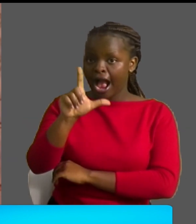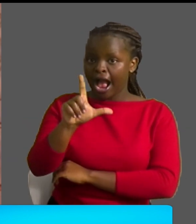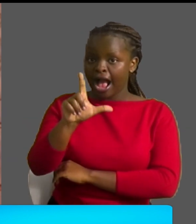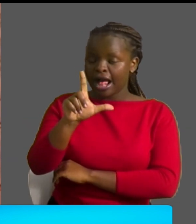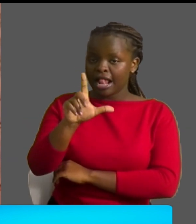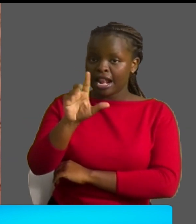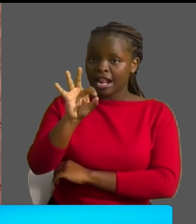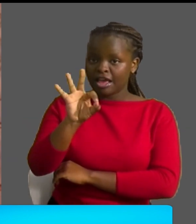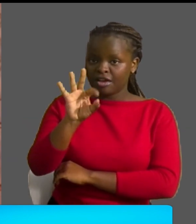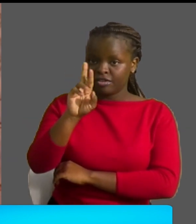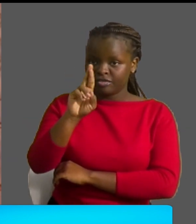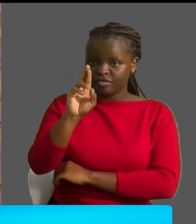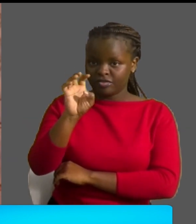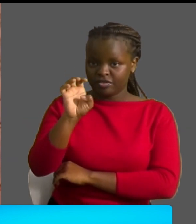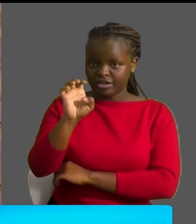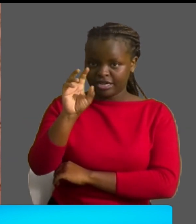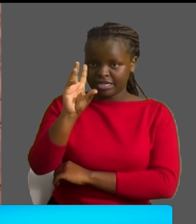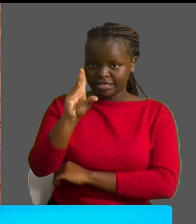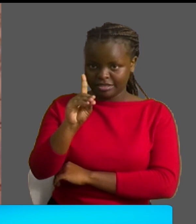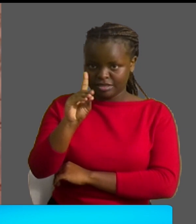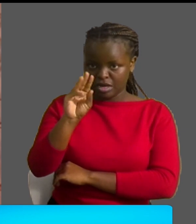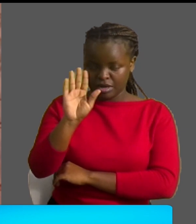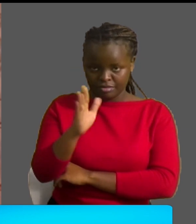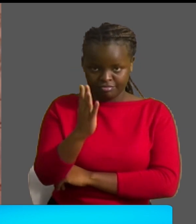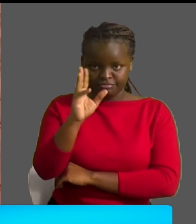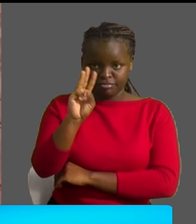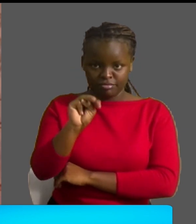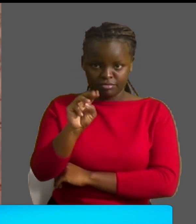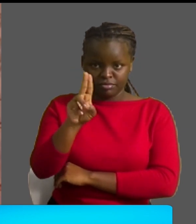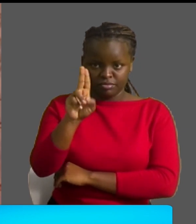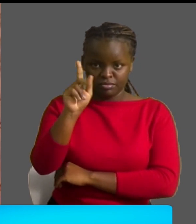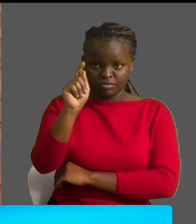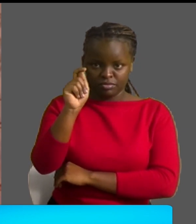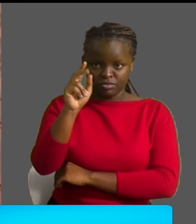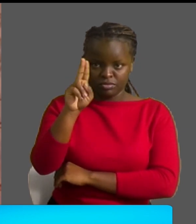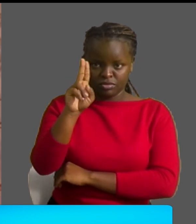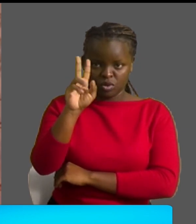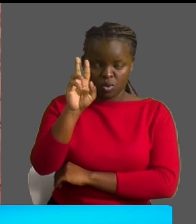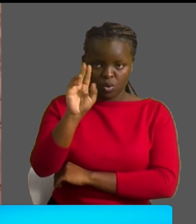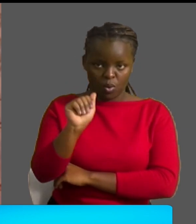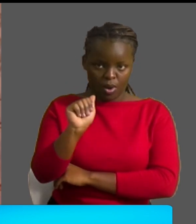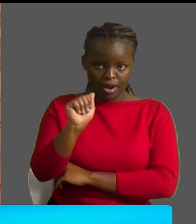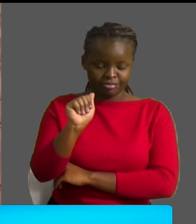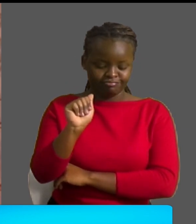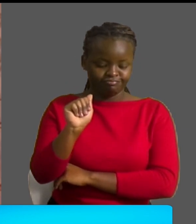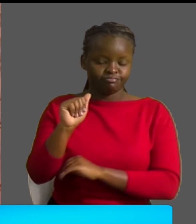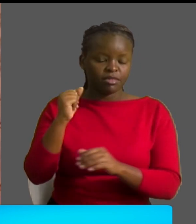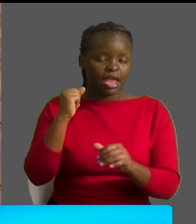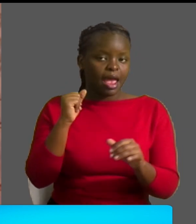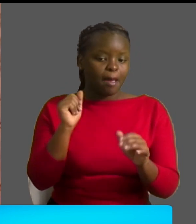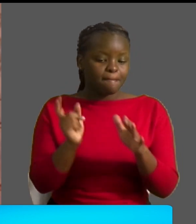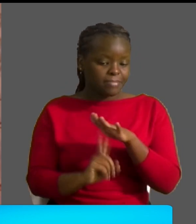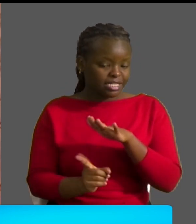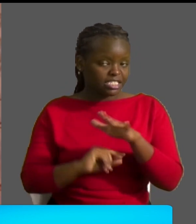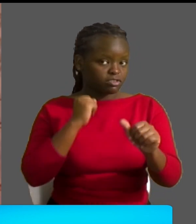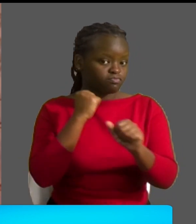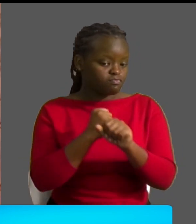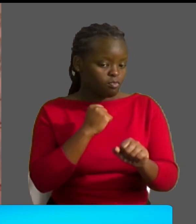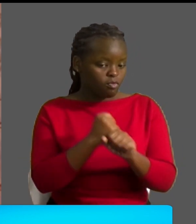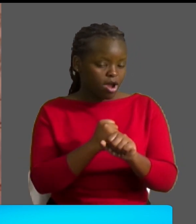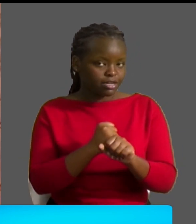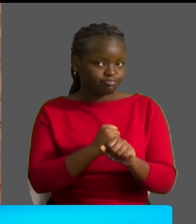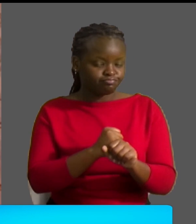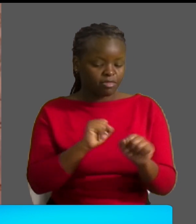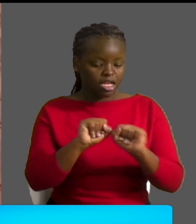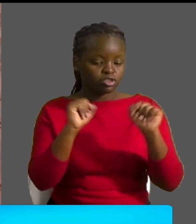Mutua, Ministry of Labor and Social Protection. The Honourable Wycliffe Ambeza